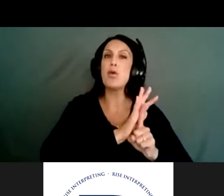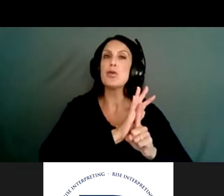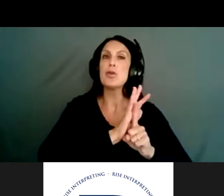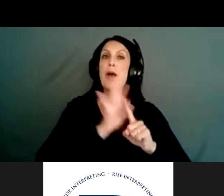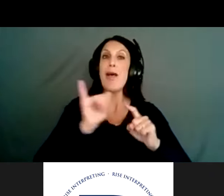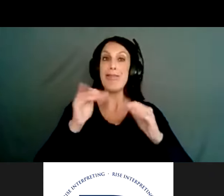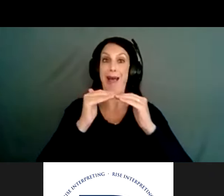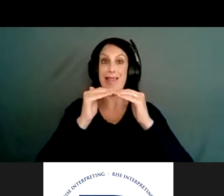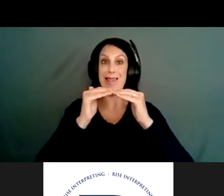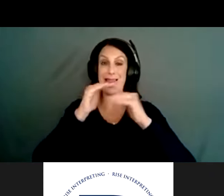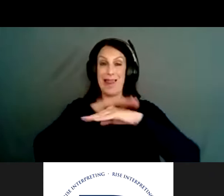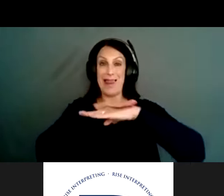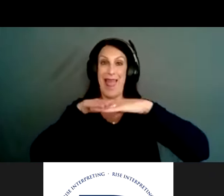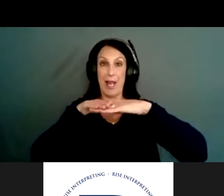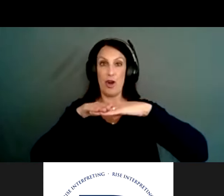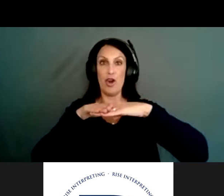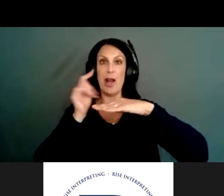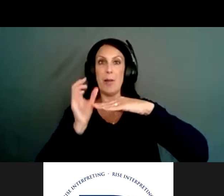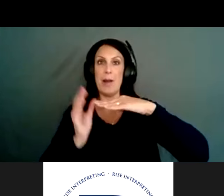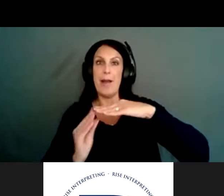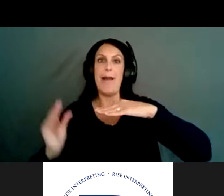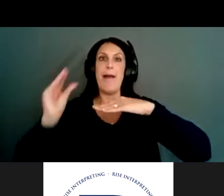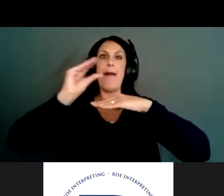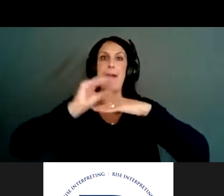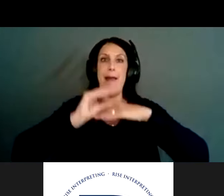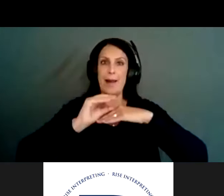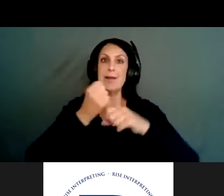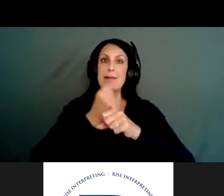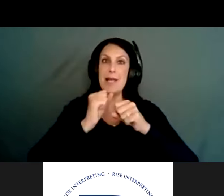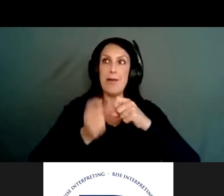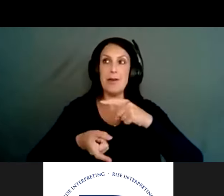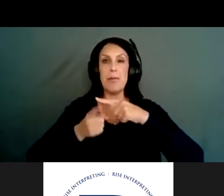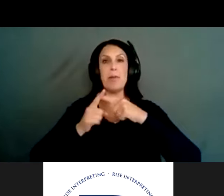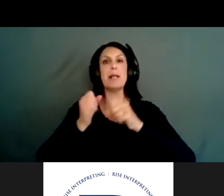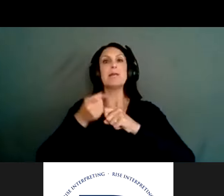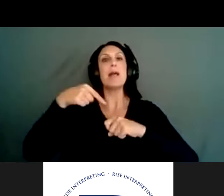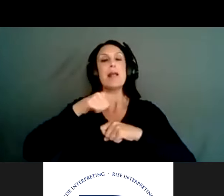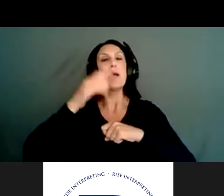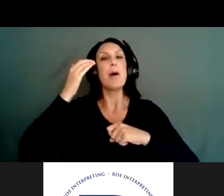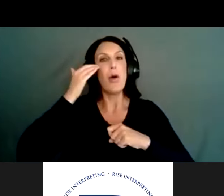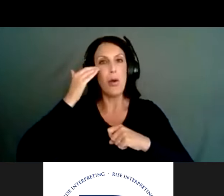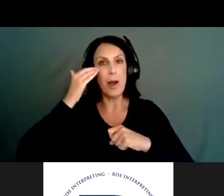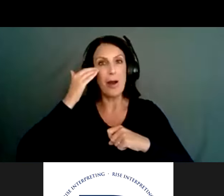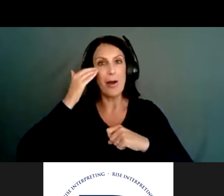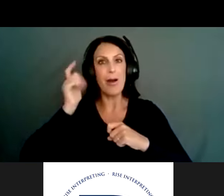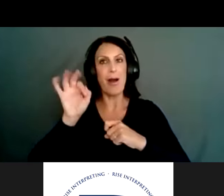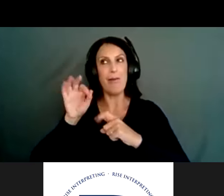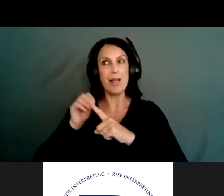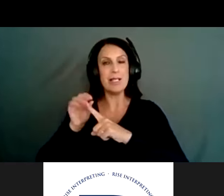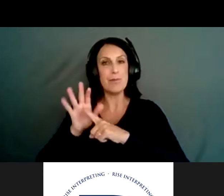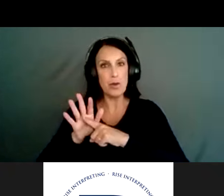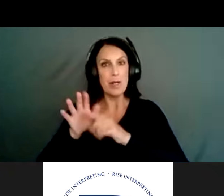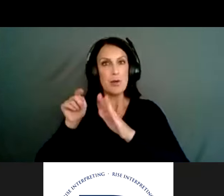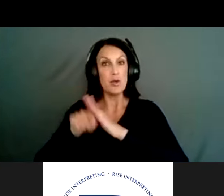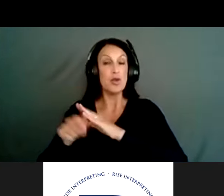Another thing that same gunshot is doing is that with every purchase of a firearm, they're including one of those brochures. So instead of just being passively